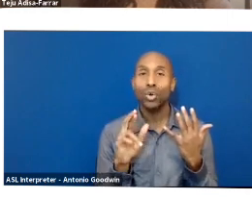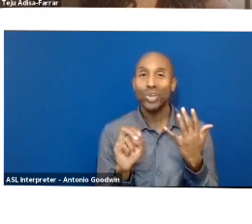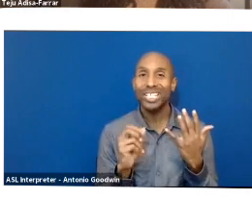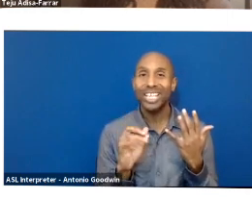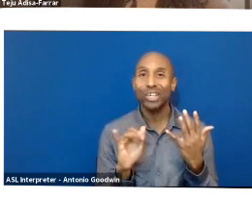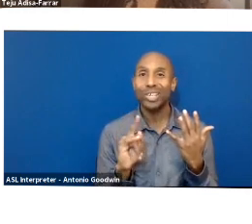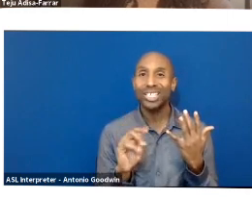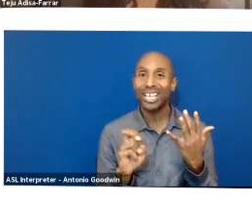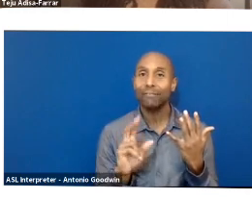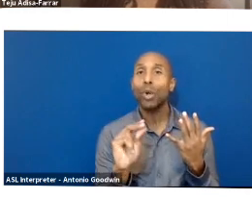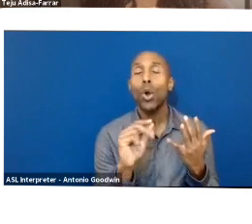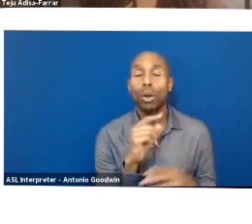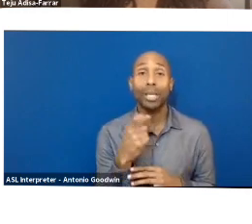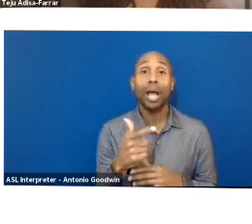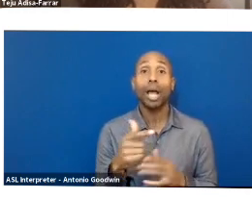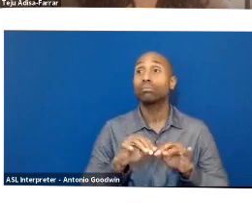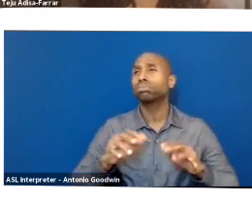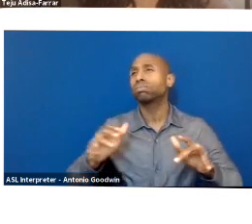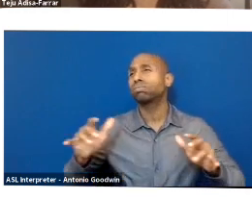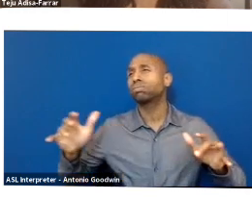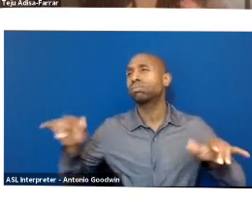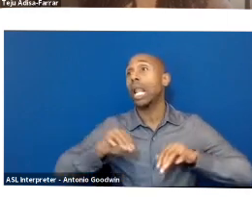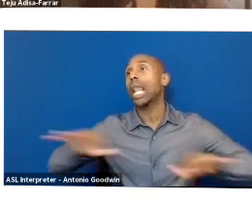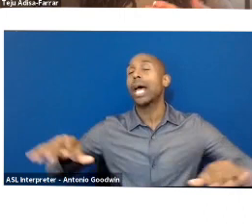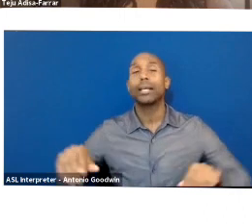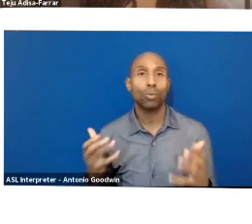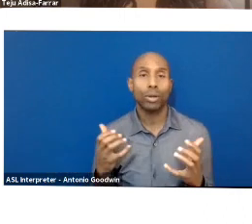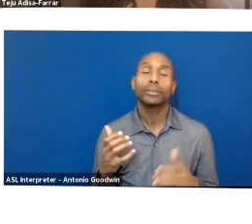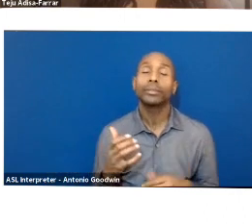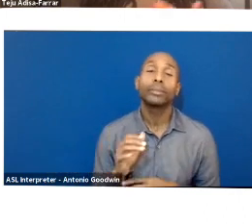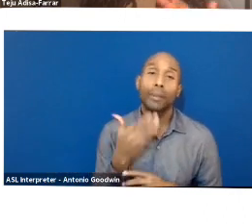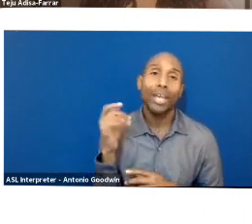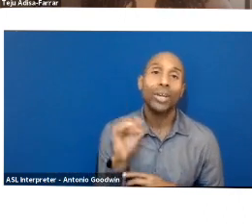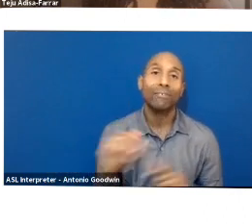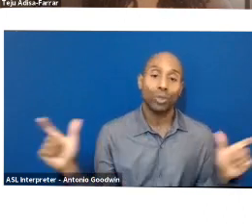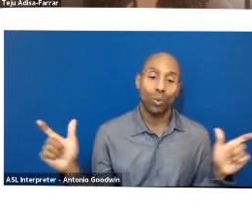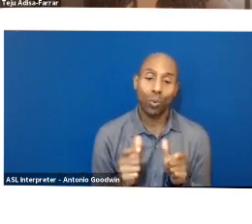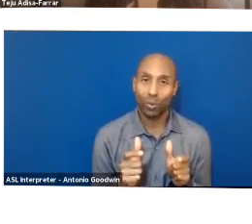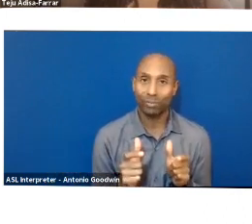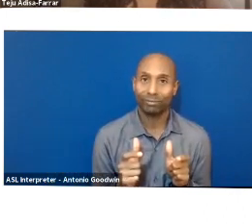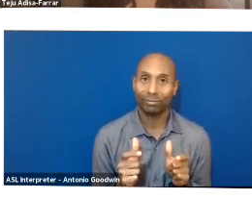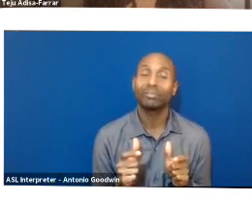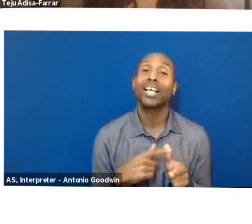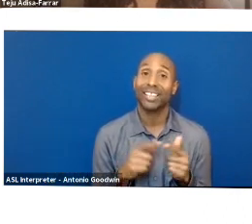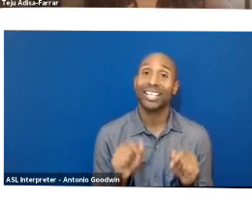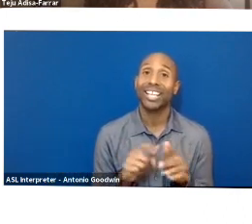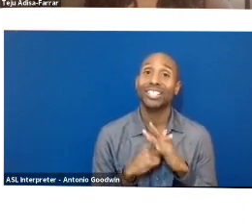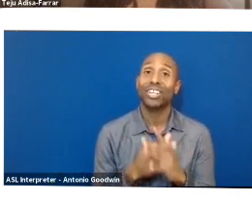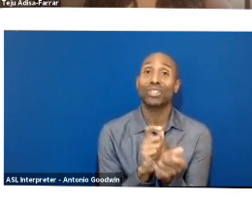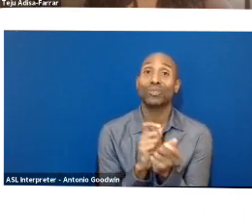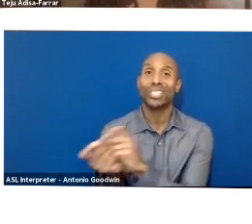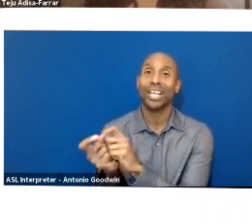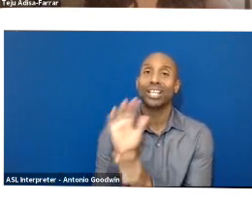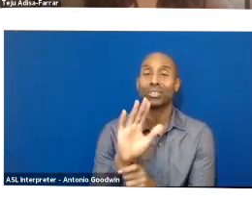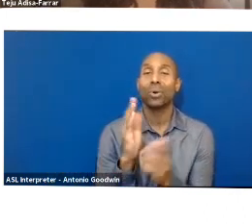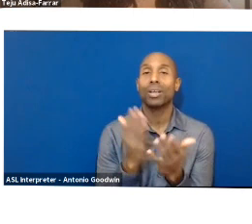and not being a corporation is one of the ways you could start to transform your supply chain. This goes hand in hand